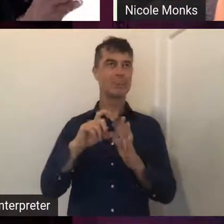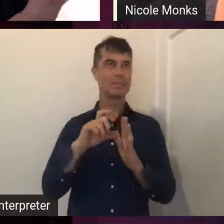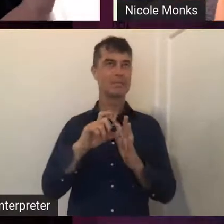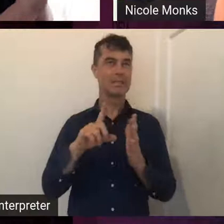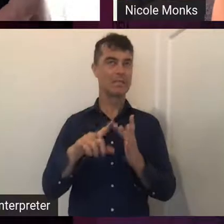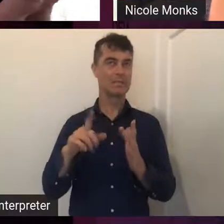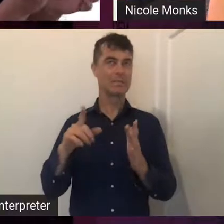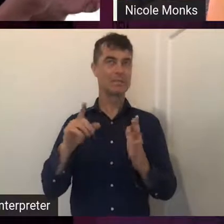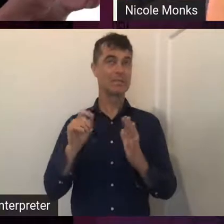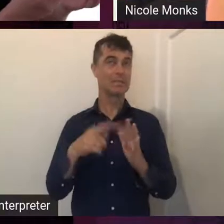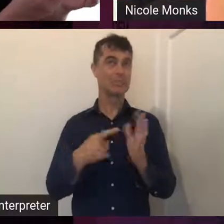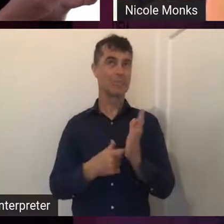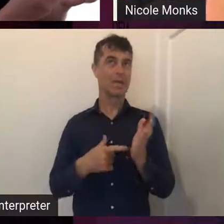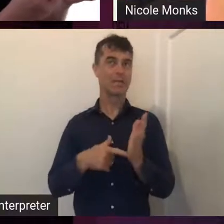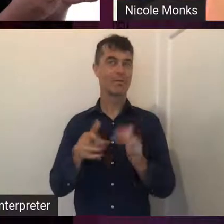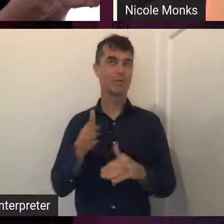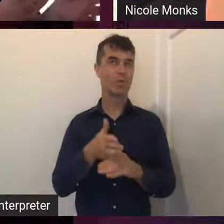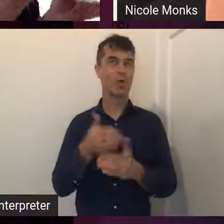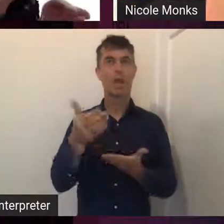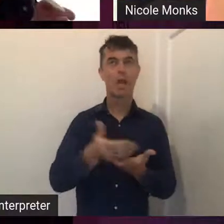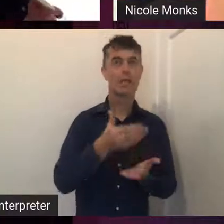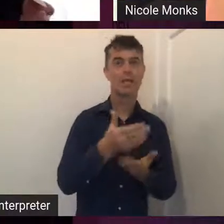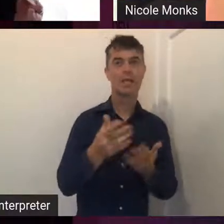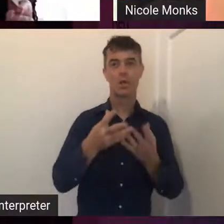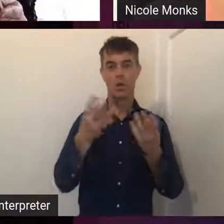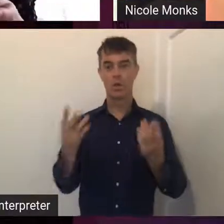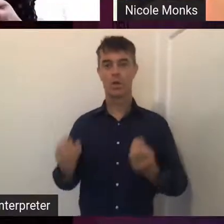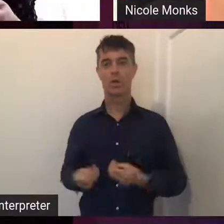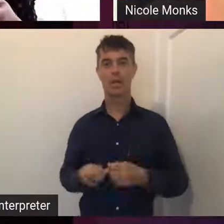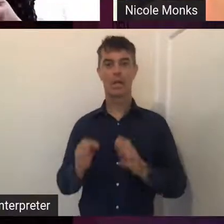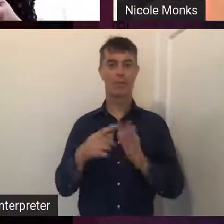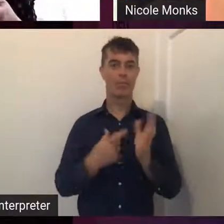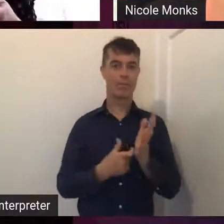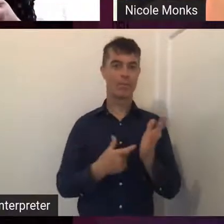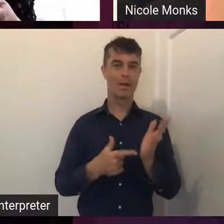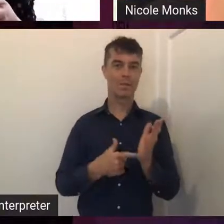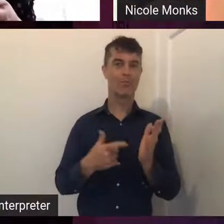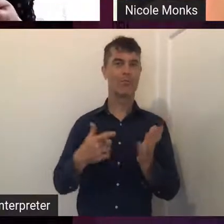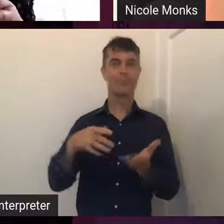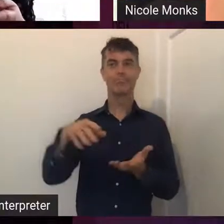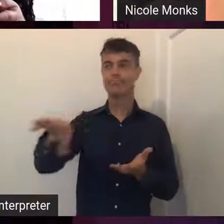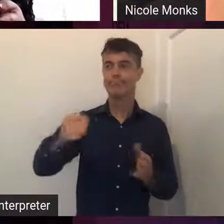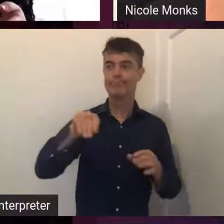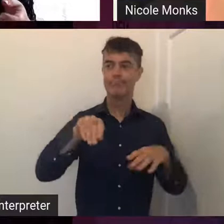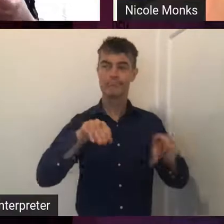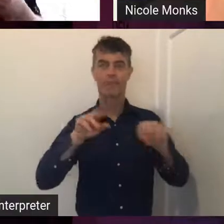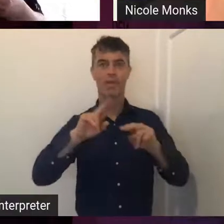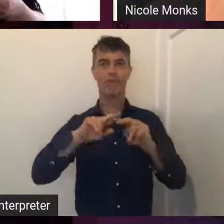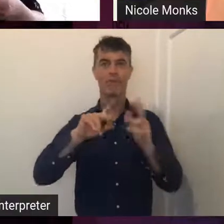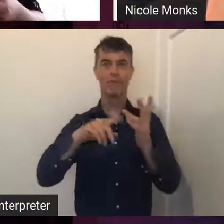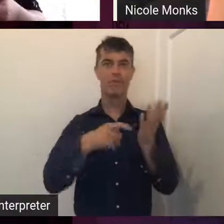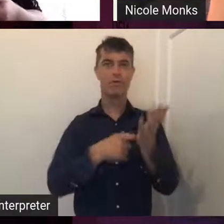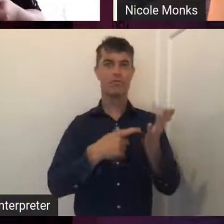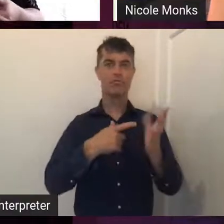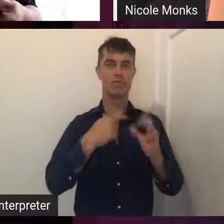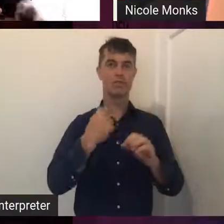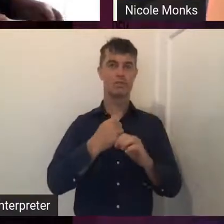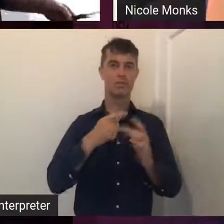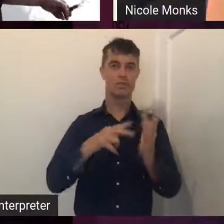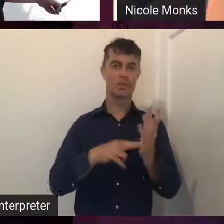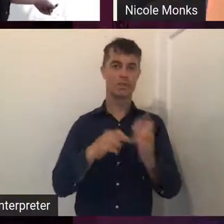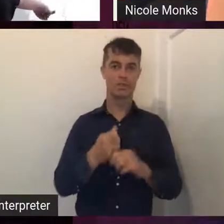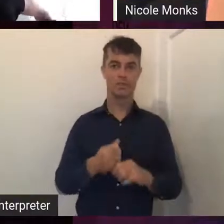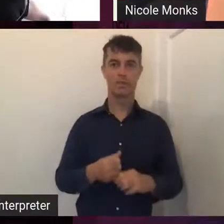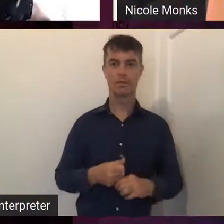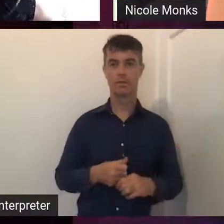this work, a part of collecting it all, a part of, you know, foraging and gathering. And it's one of, it's one thing that